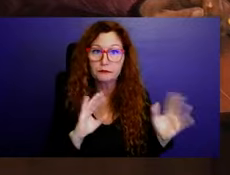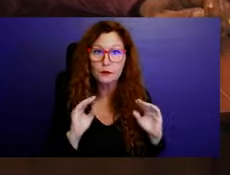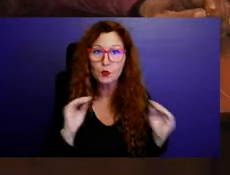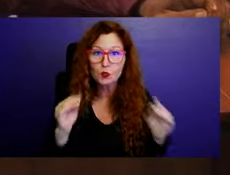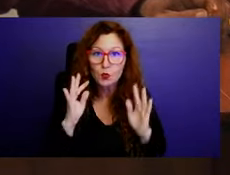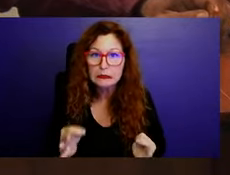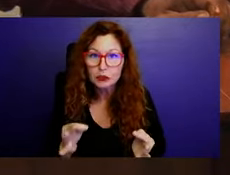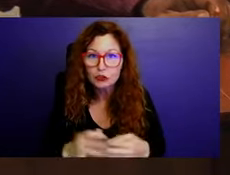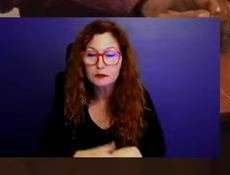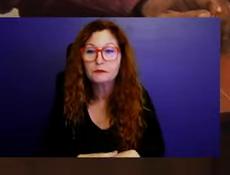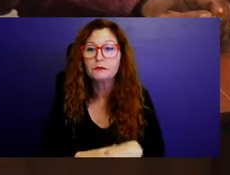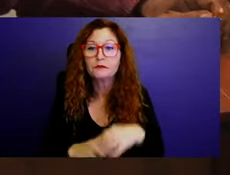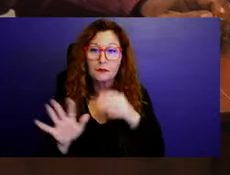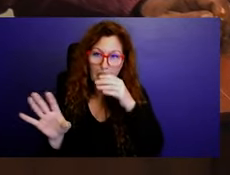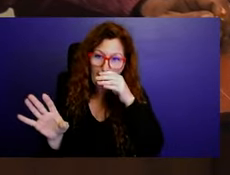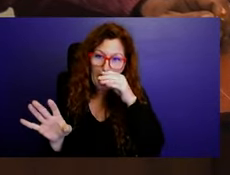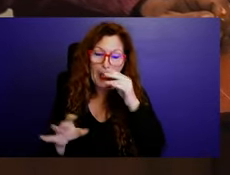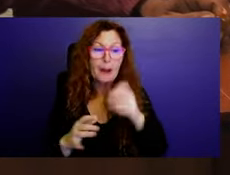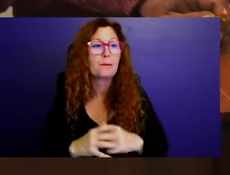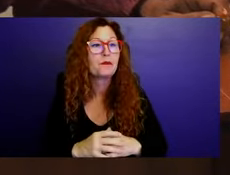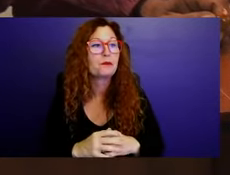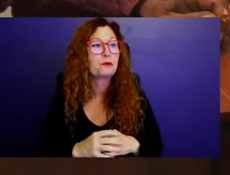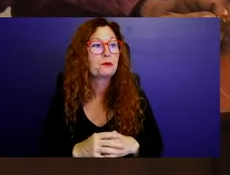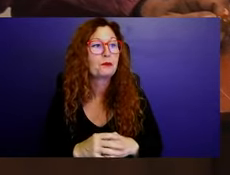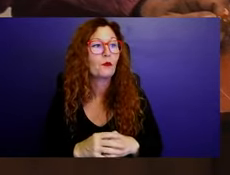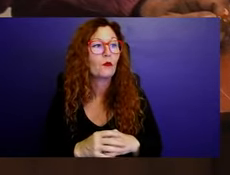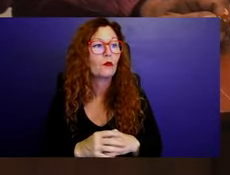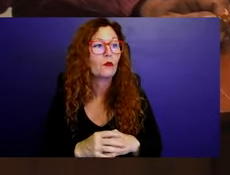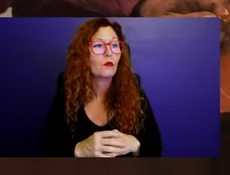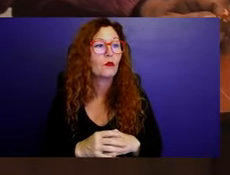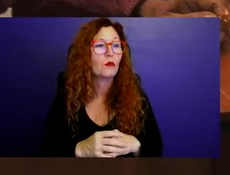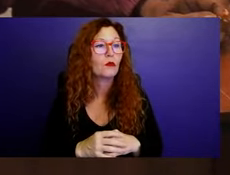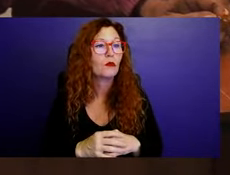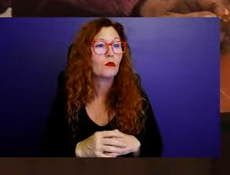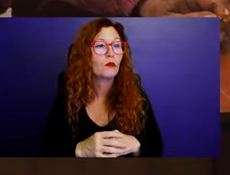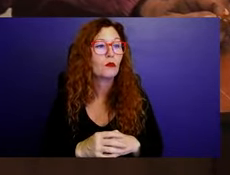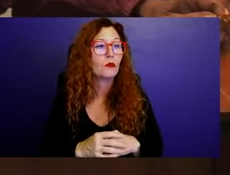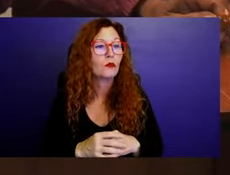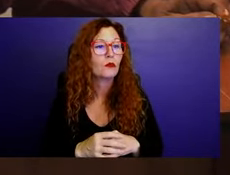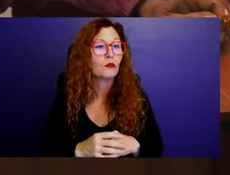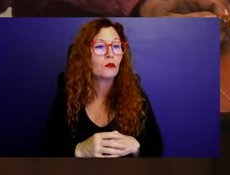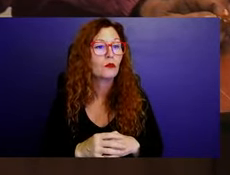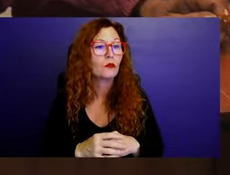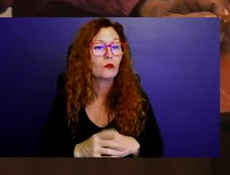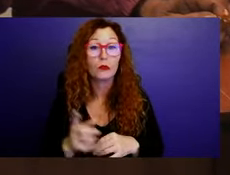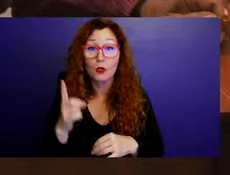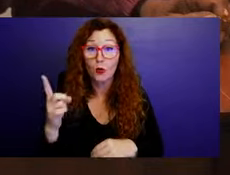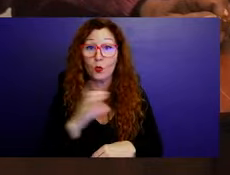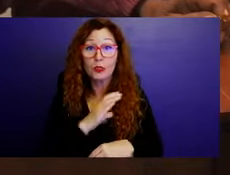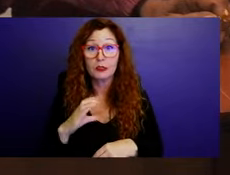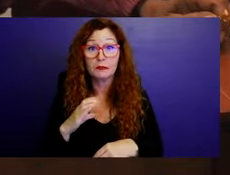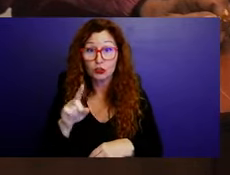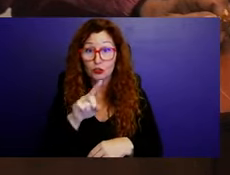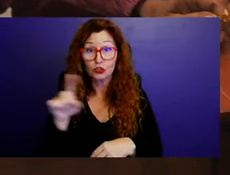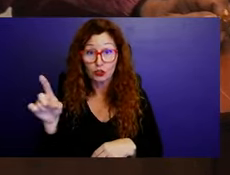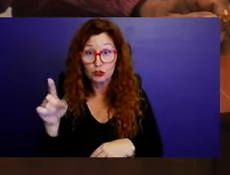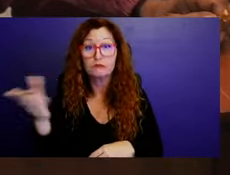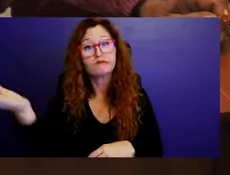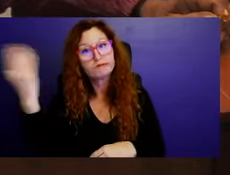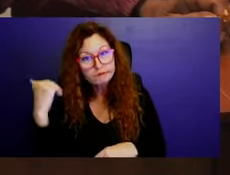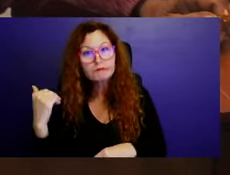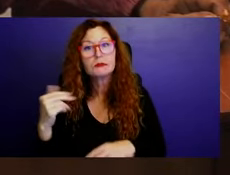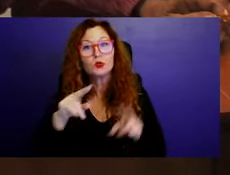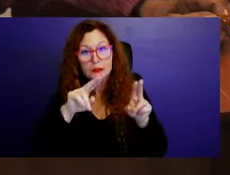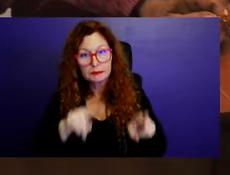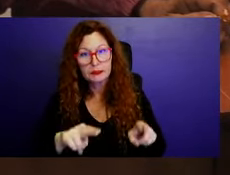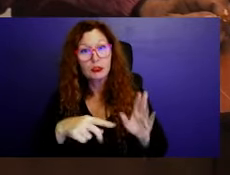I'll speak to the mayor. I took one of the commissioners out to Barton Cemetery. I showed him the condition of it and